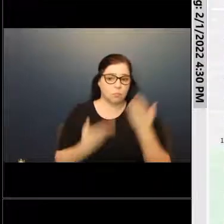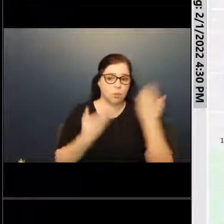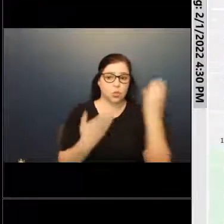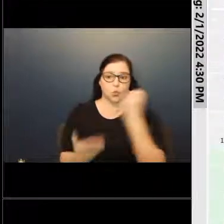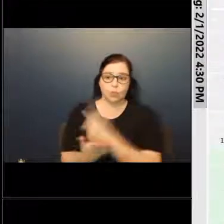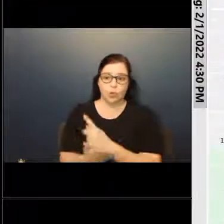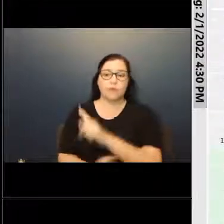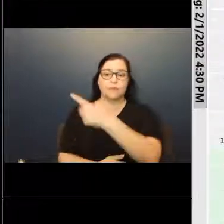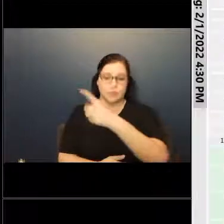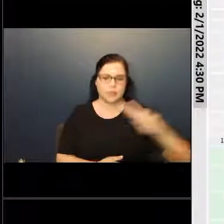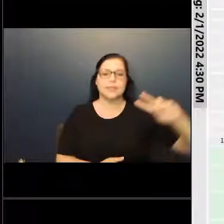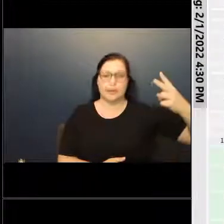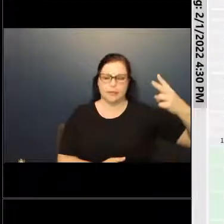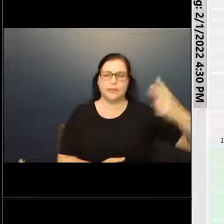Second.